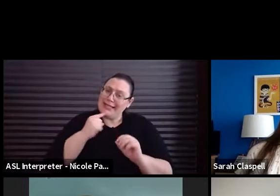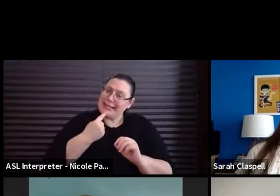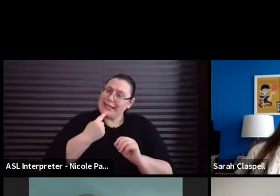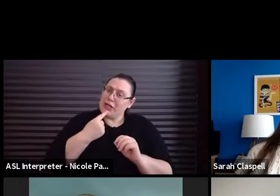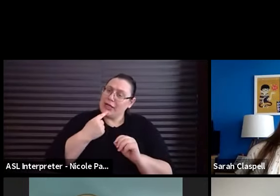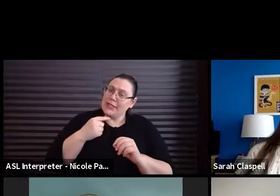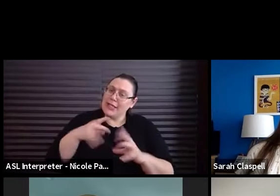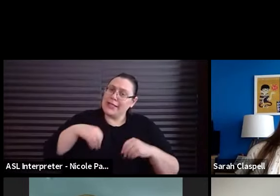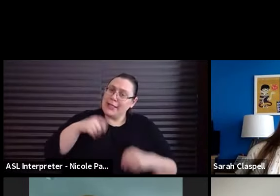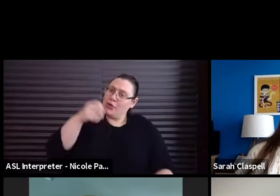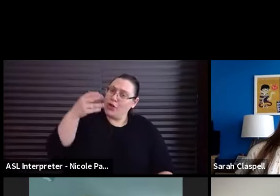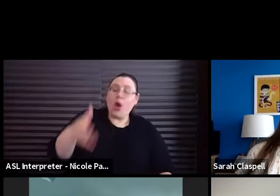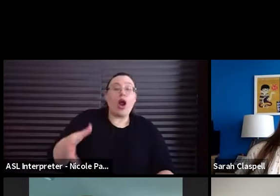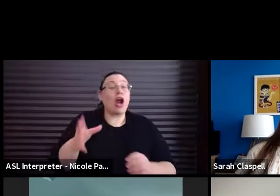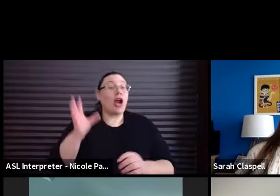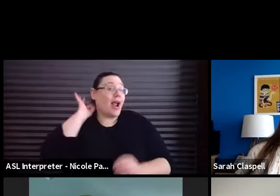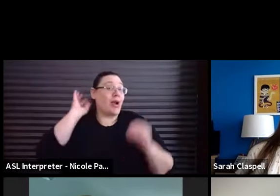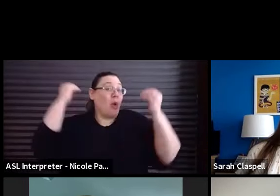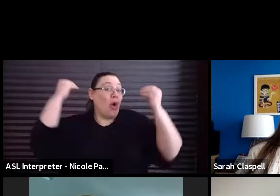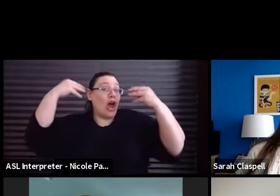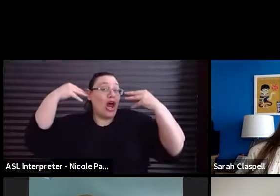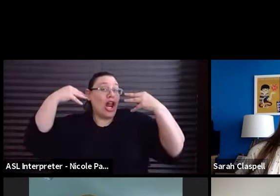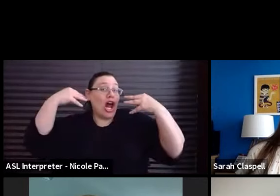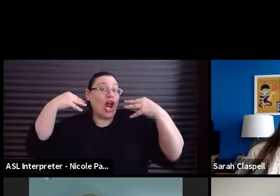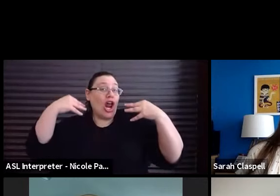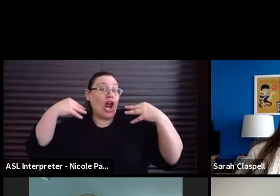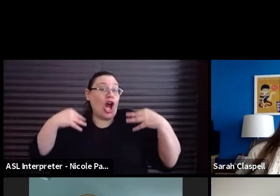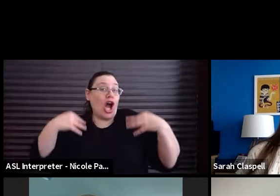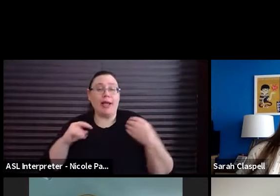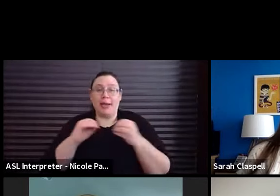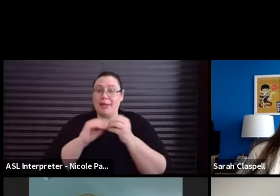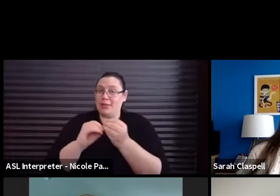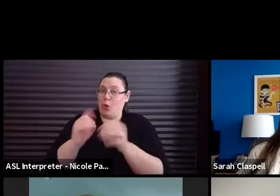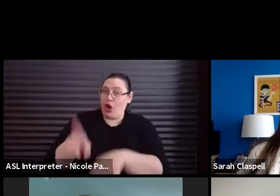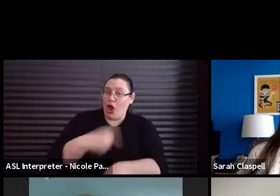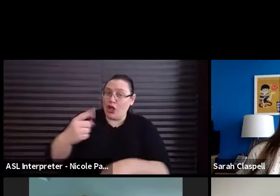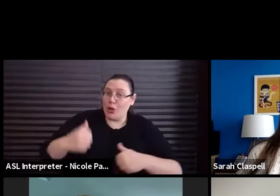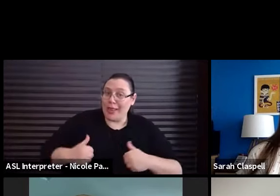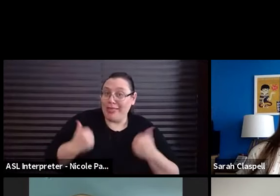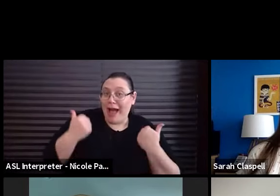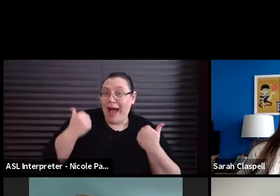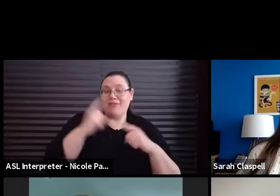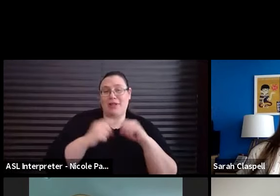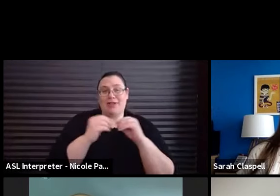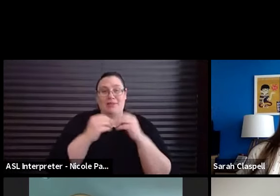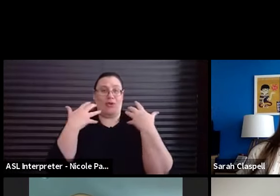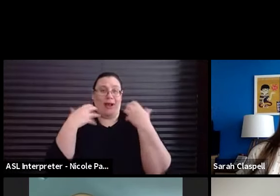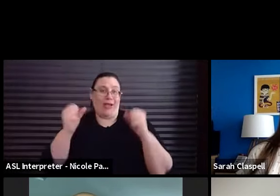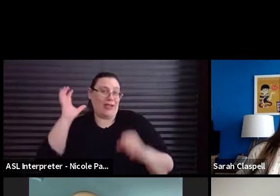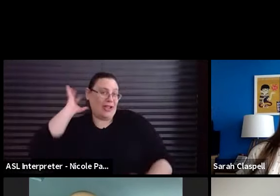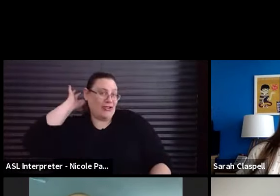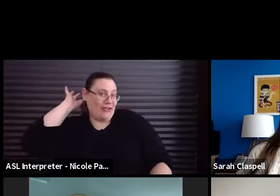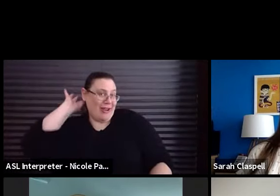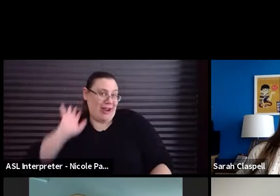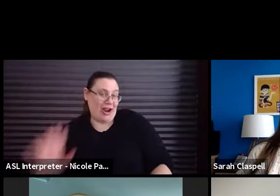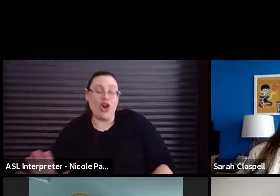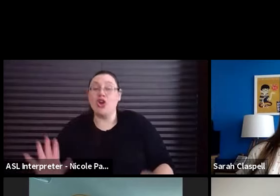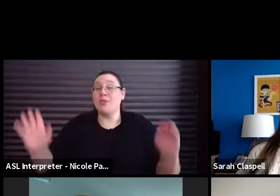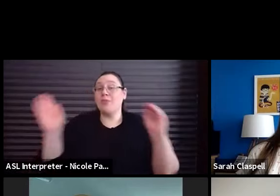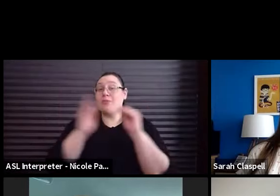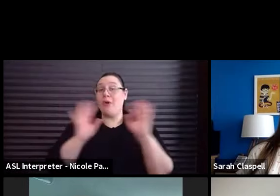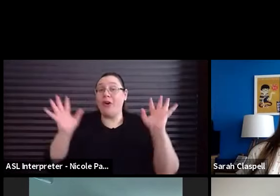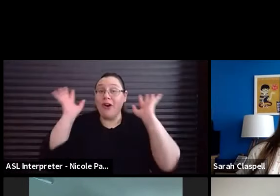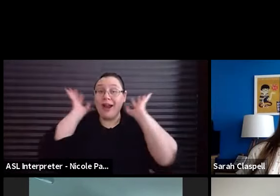because the longer your hair is, it means the longer you've been alive and the healthier your hair is. So basically the more hair